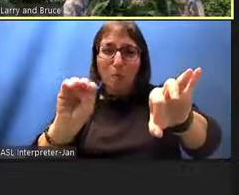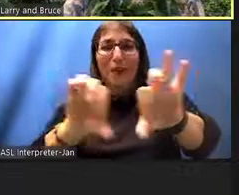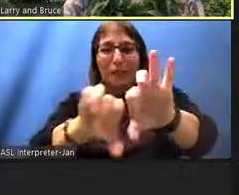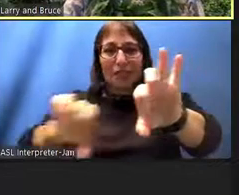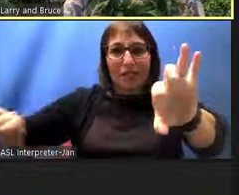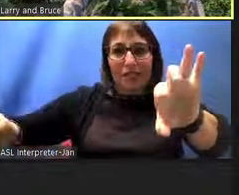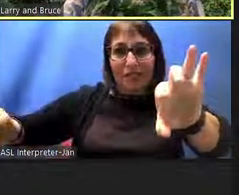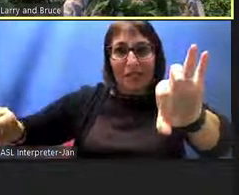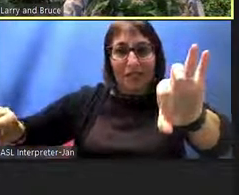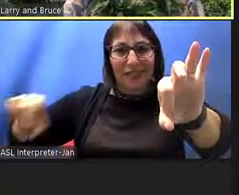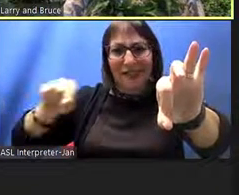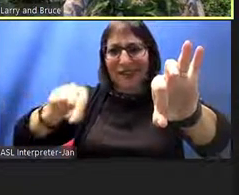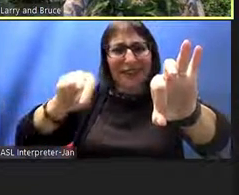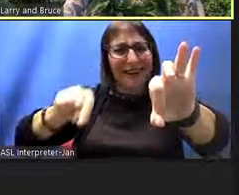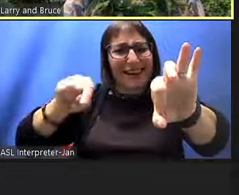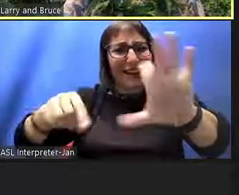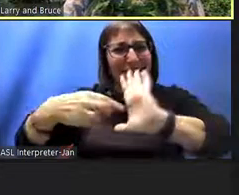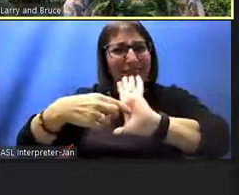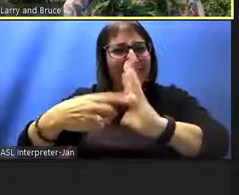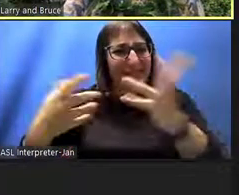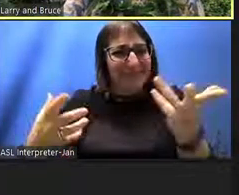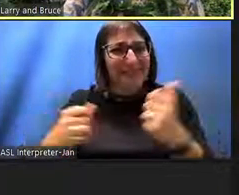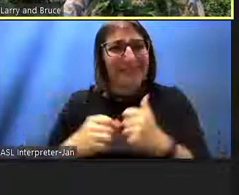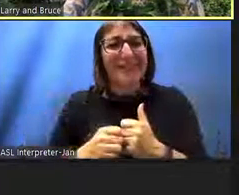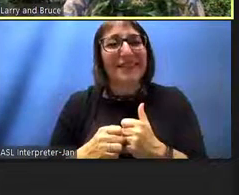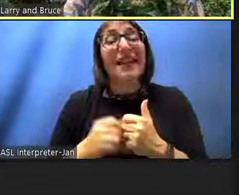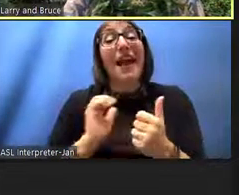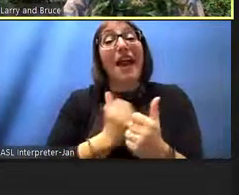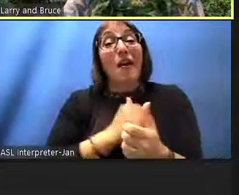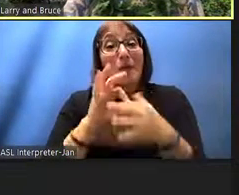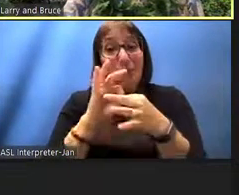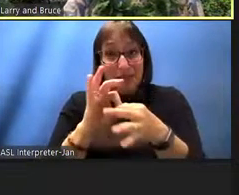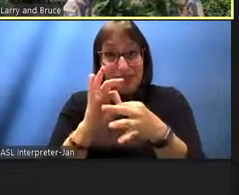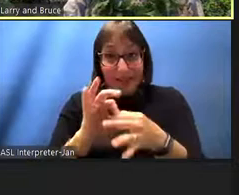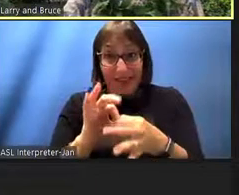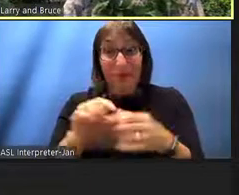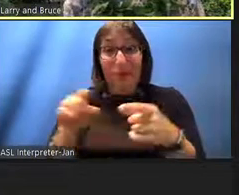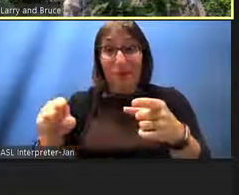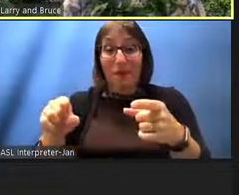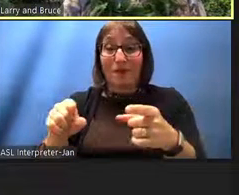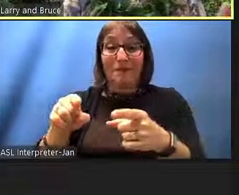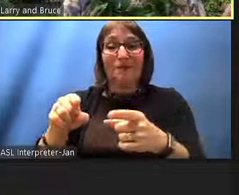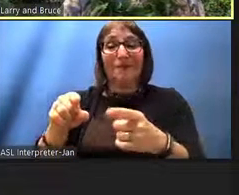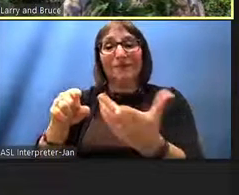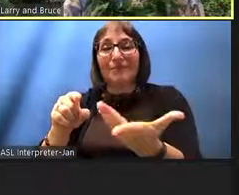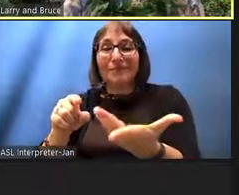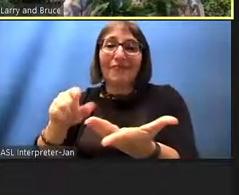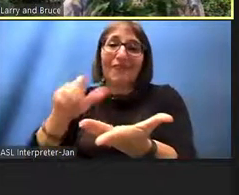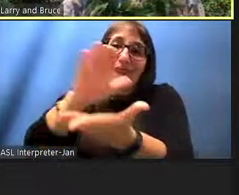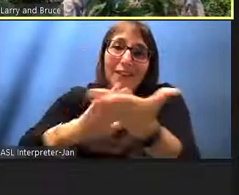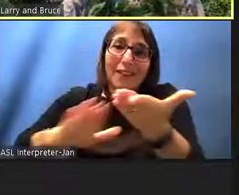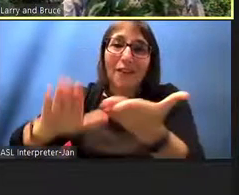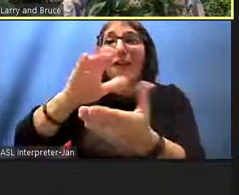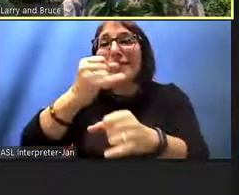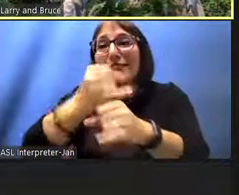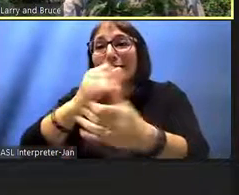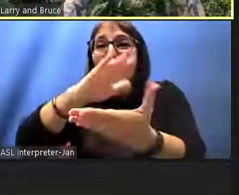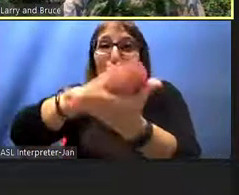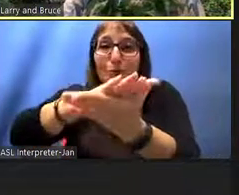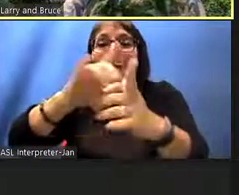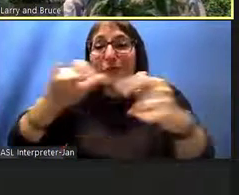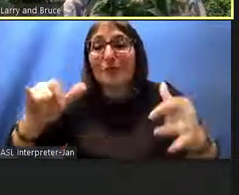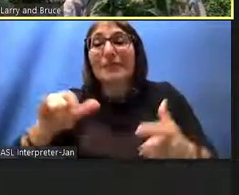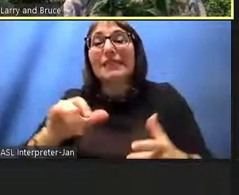our relationship to the institutional organizations of our society